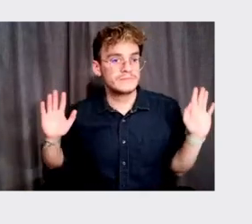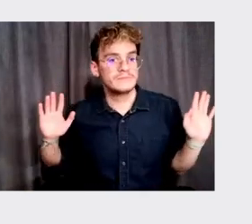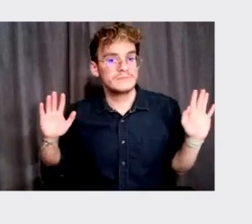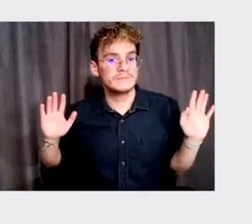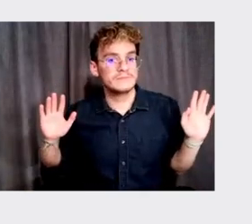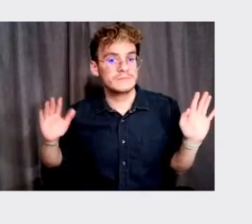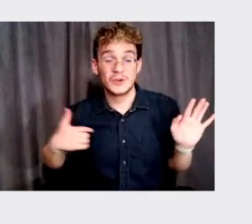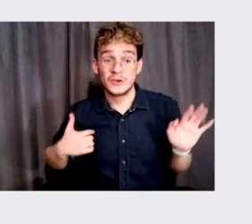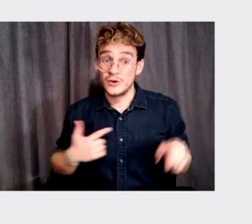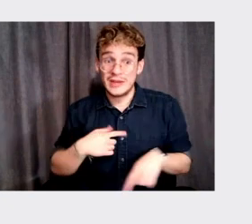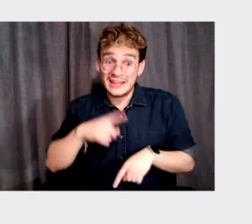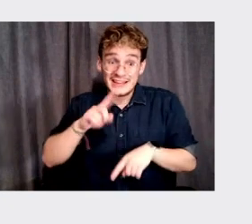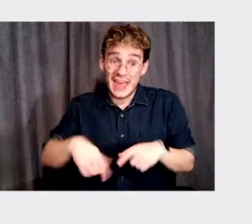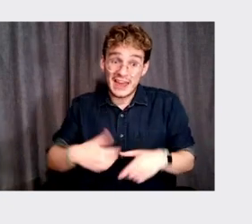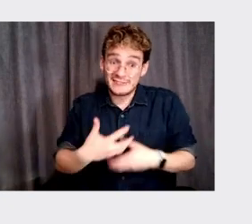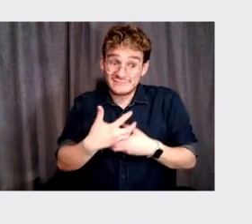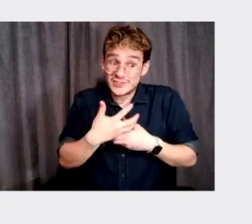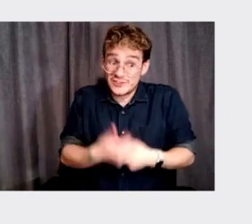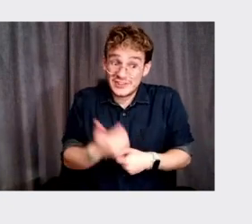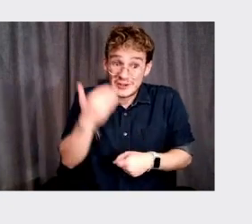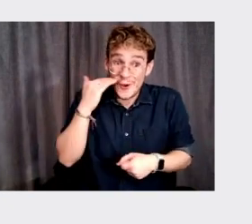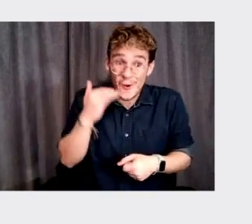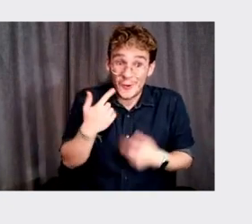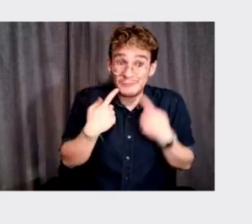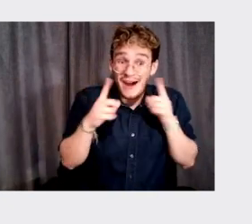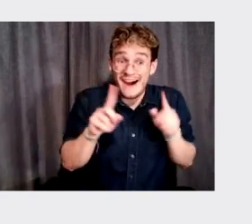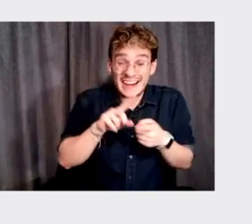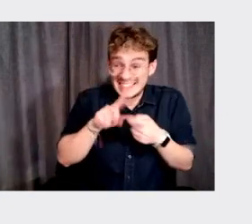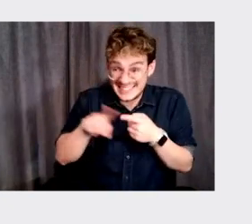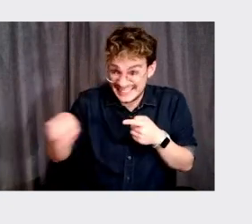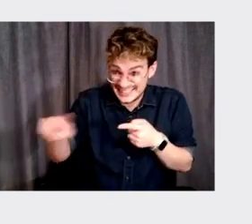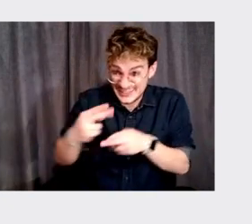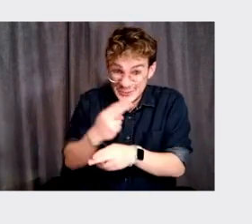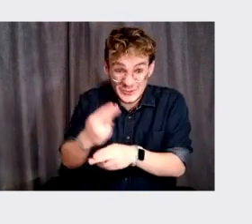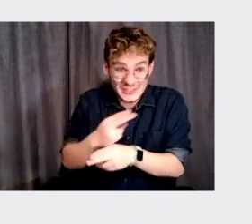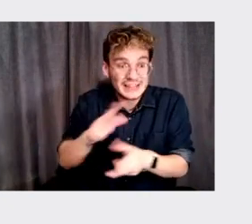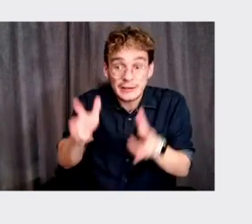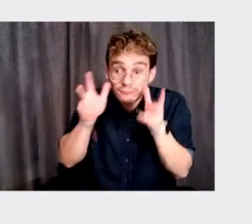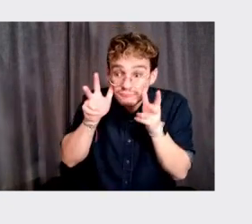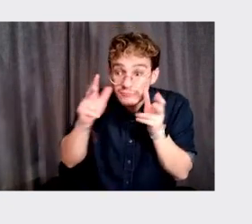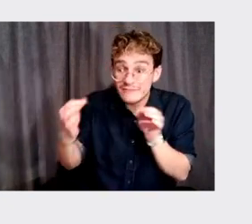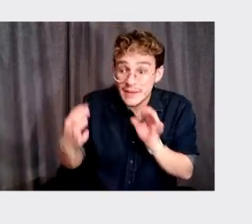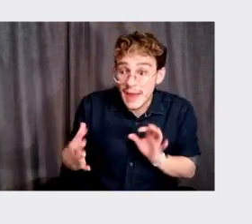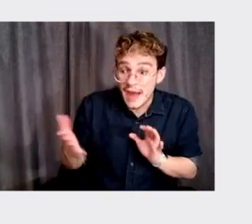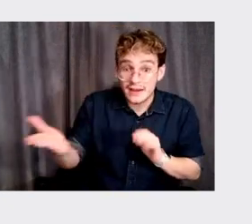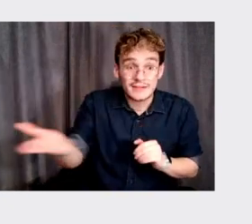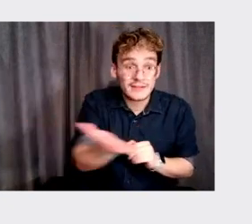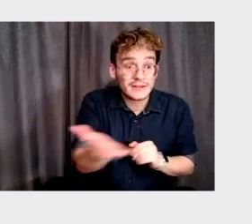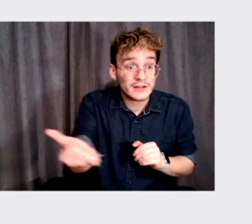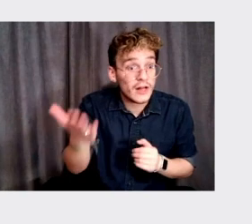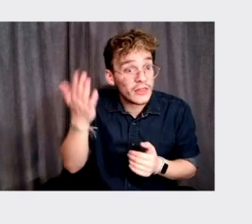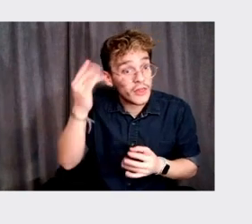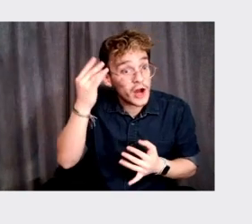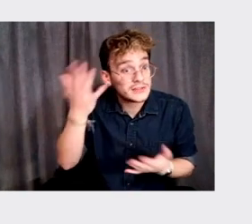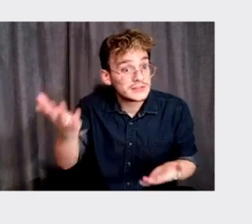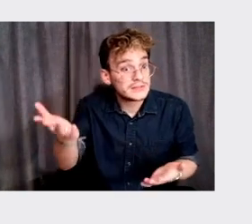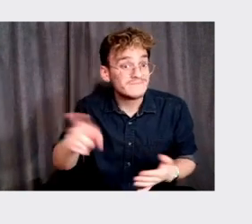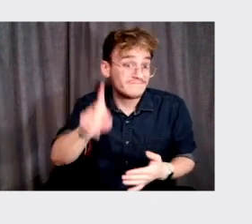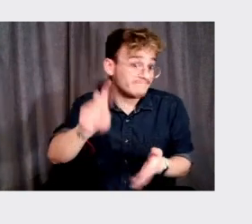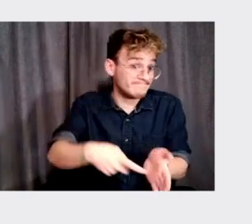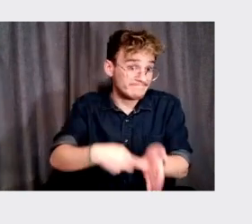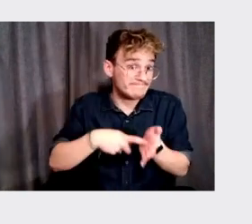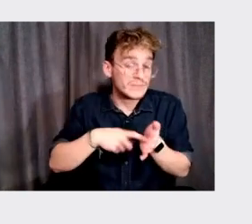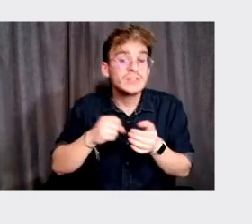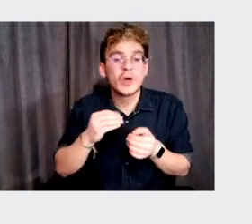have confidence until a certain point of things you designed and, and hear from people what they're, what they're thinking, get their feedback. Right. So we